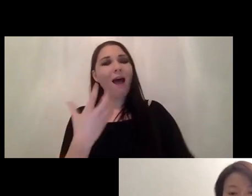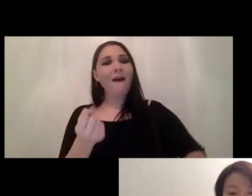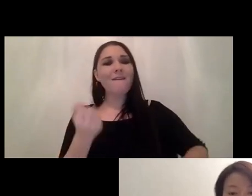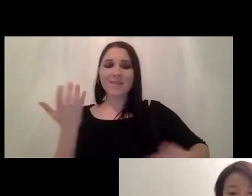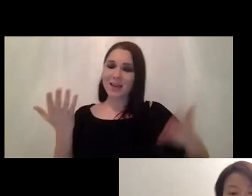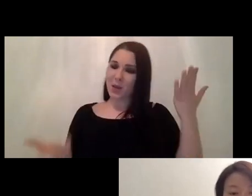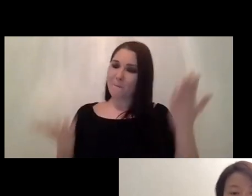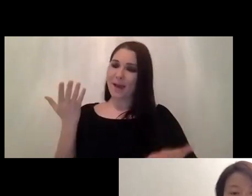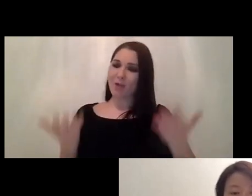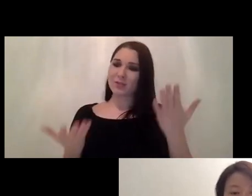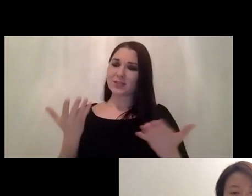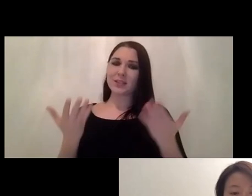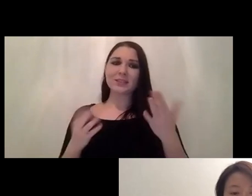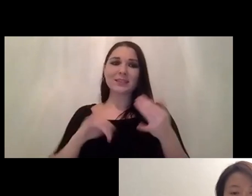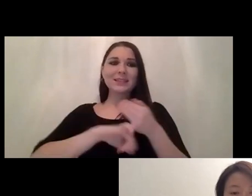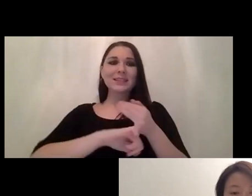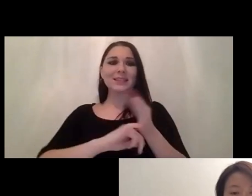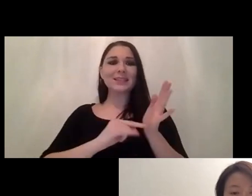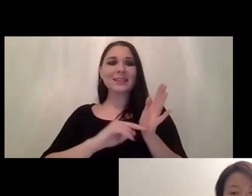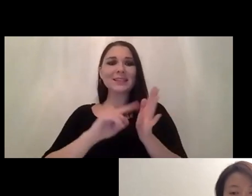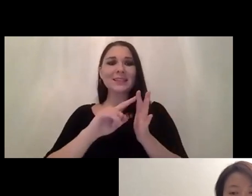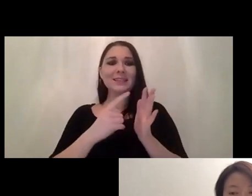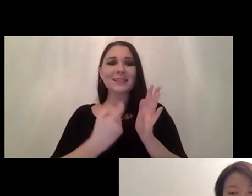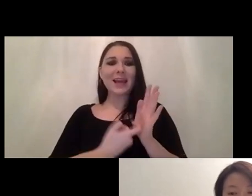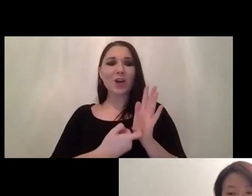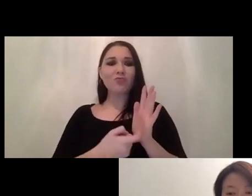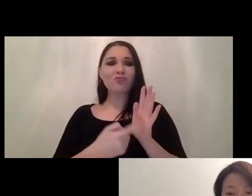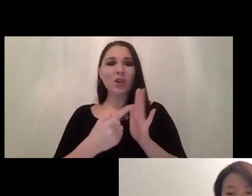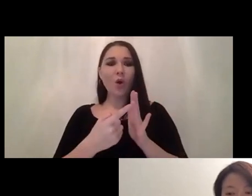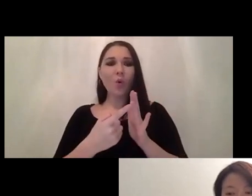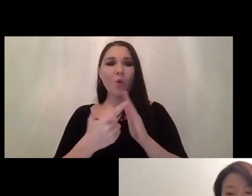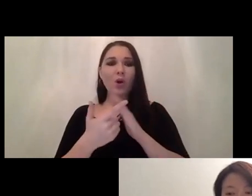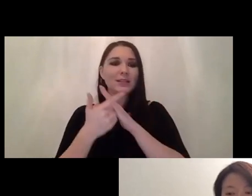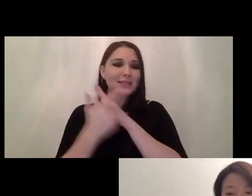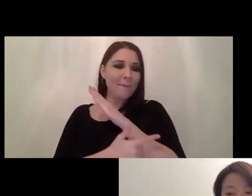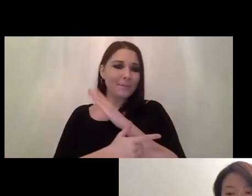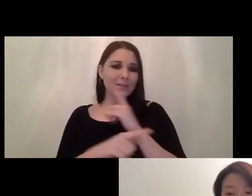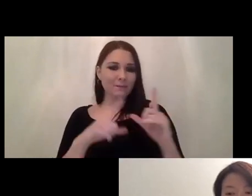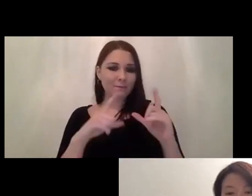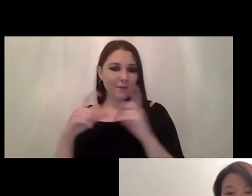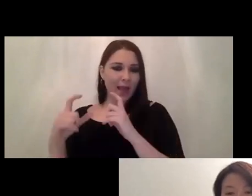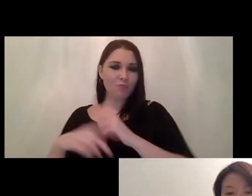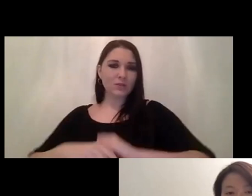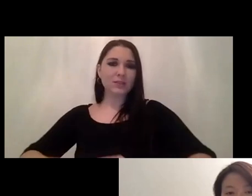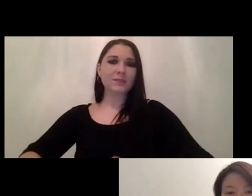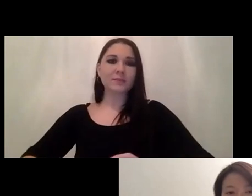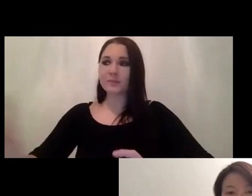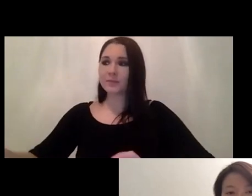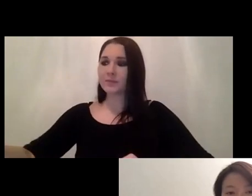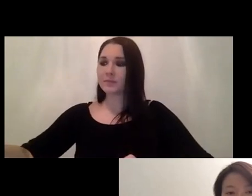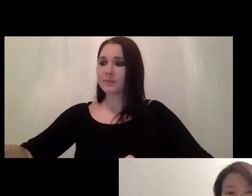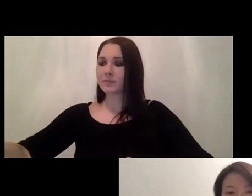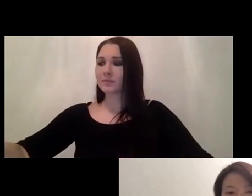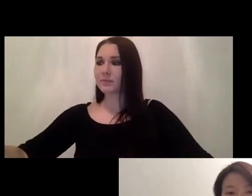of stereo or slash depth for cameras for stereo or depth cameras yes